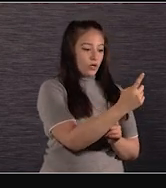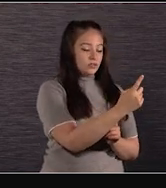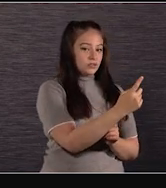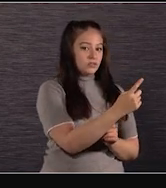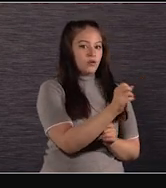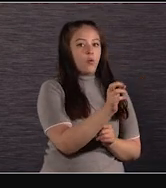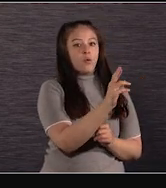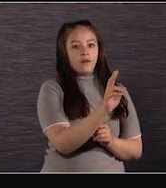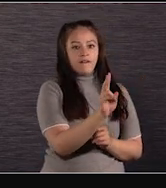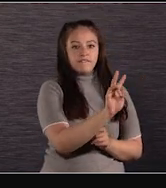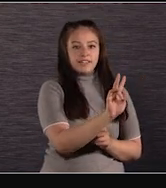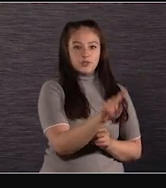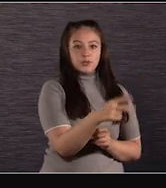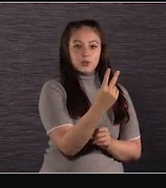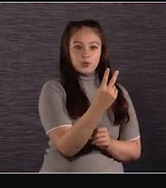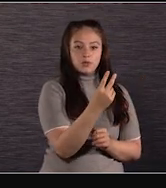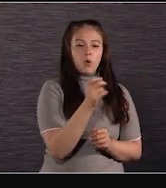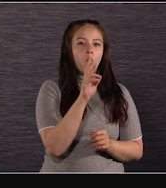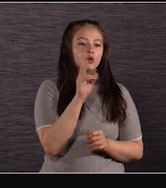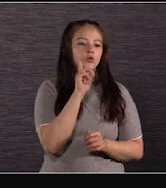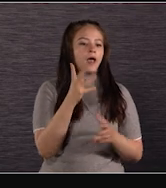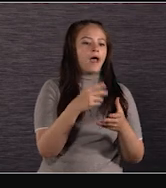revolutionary new 8K sensor.